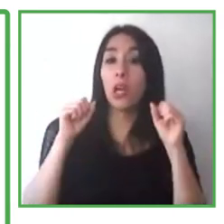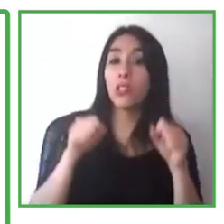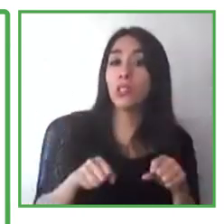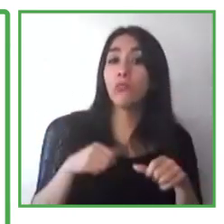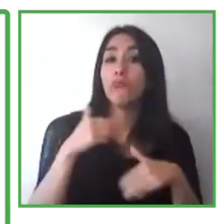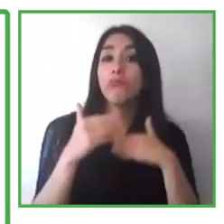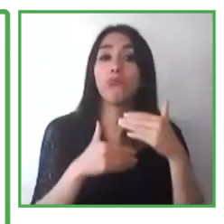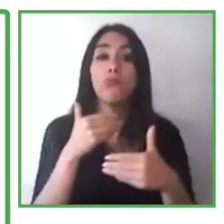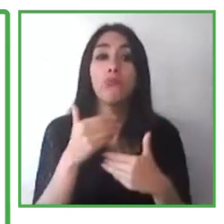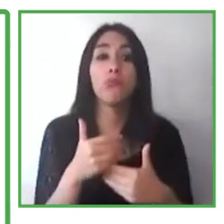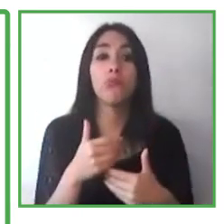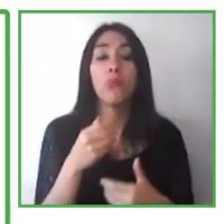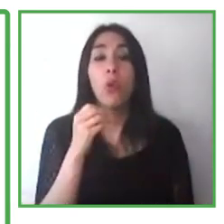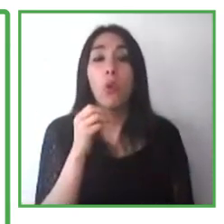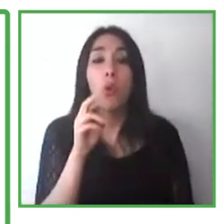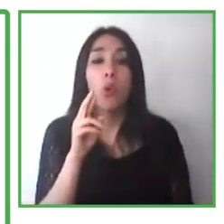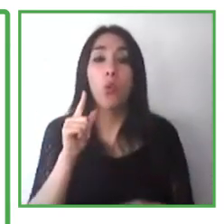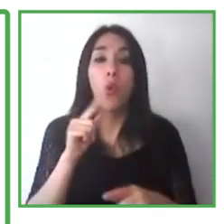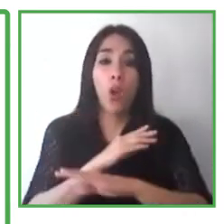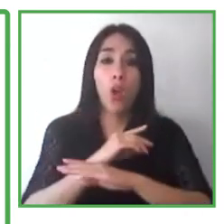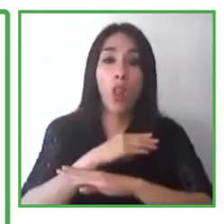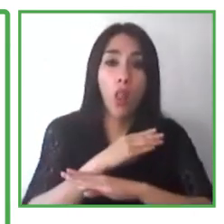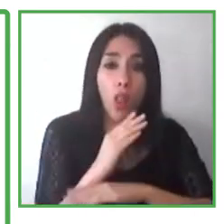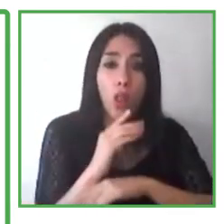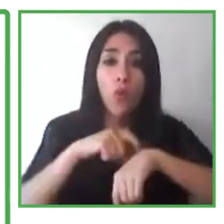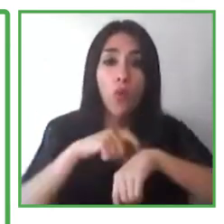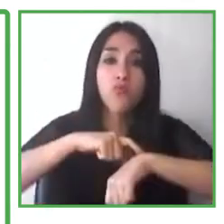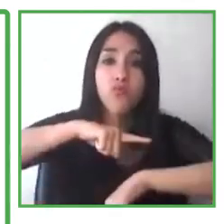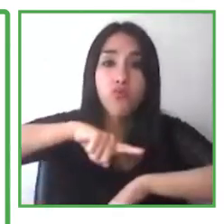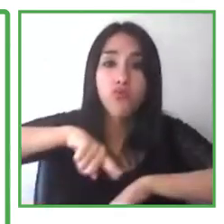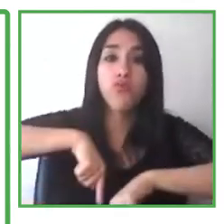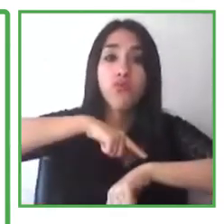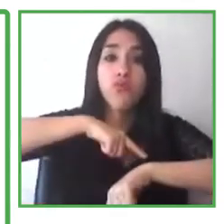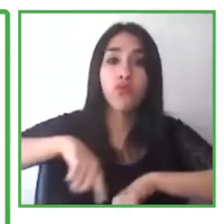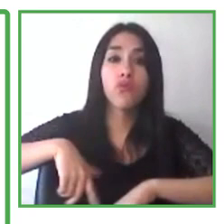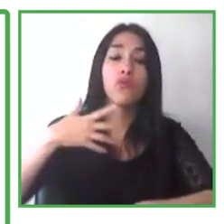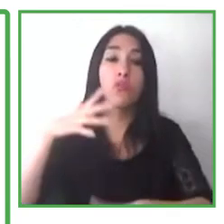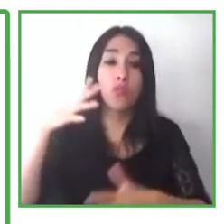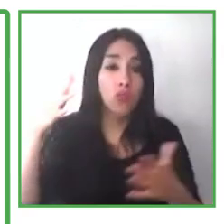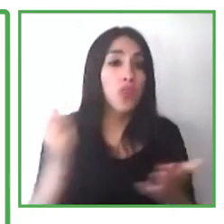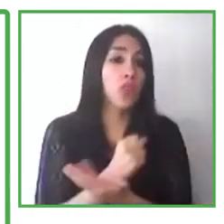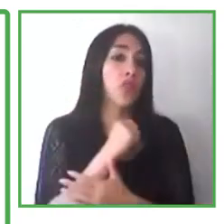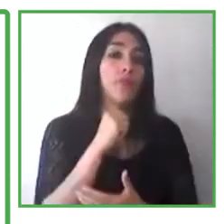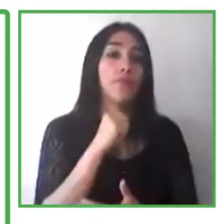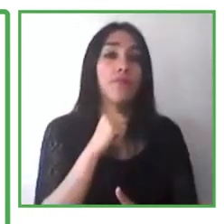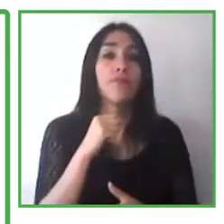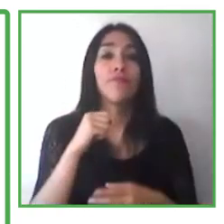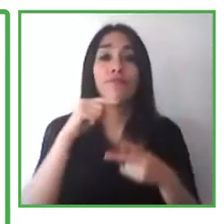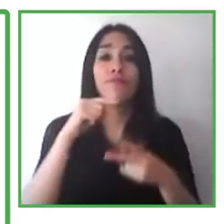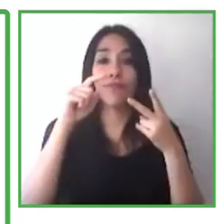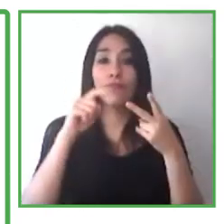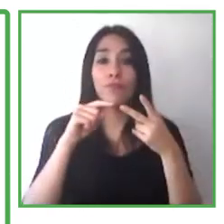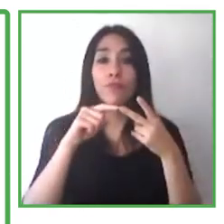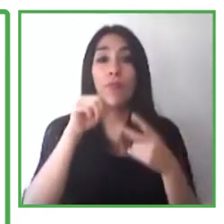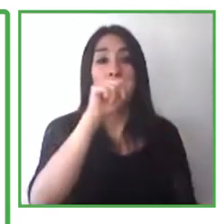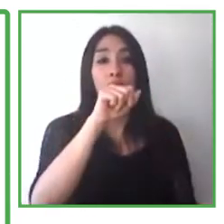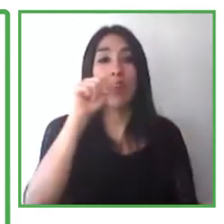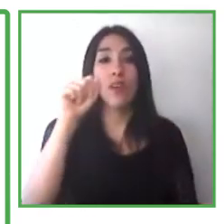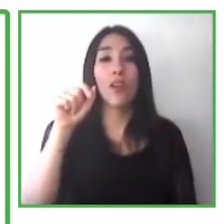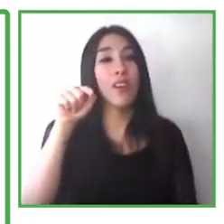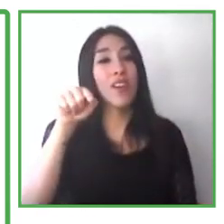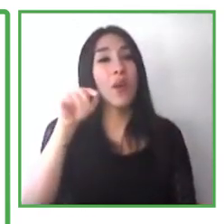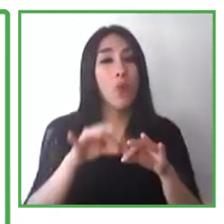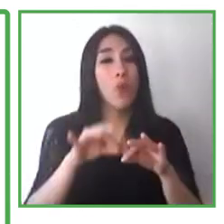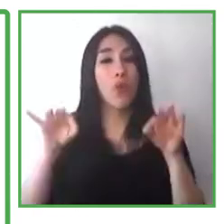these two A's are really fundamental if you want to be successful in hiring people with disabilities. Now, the